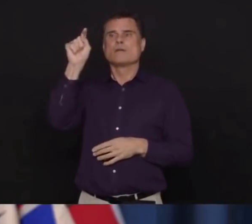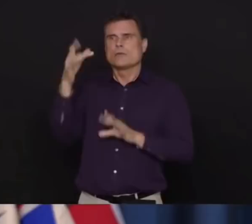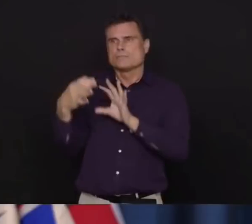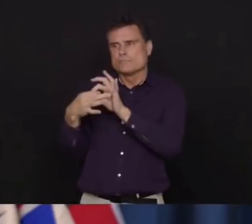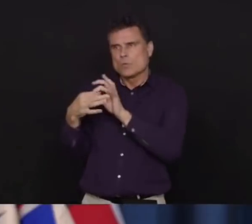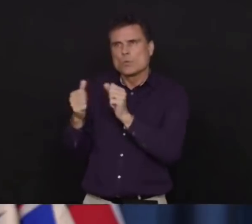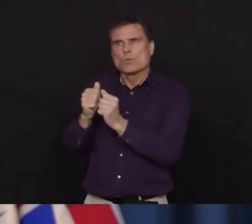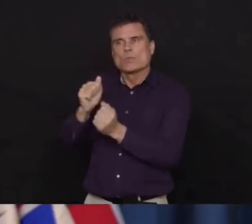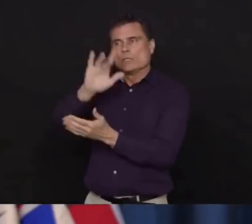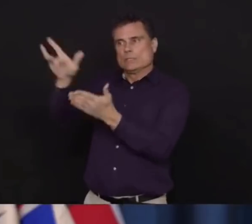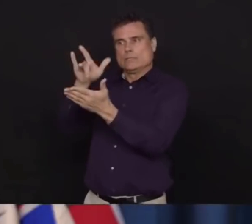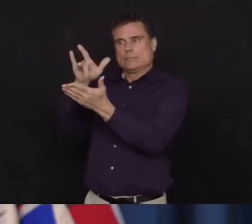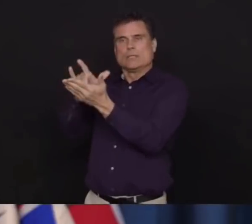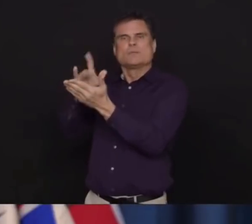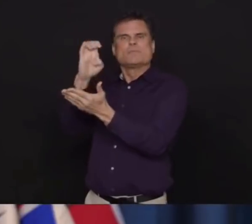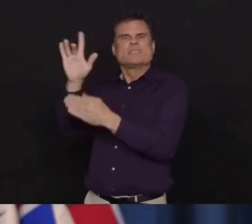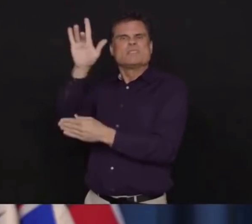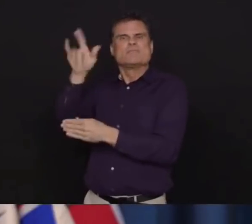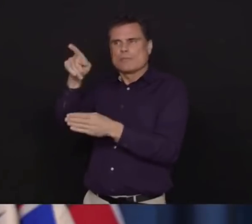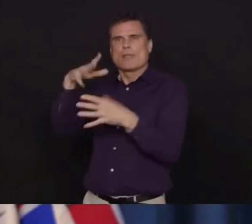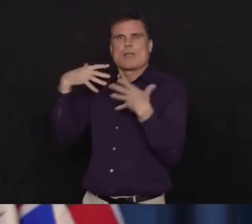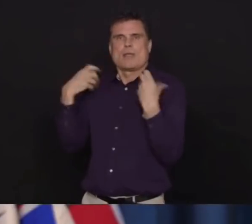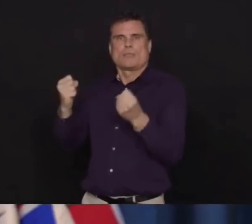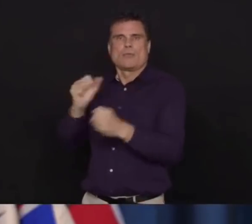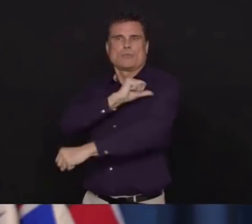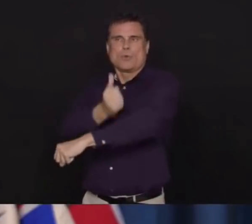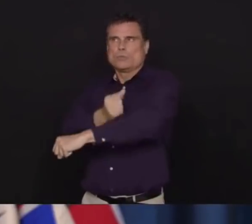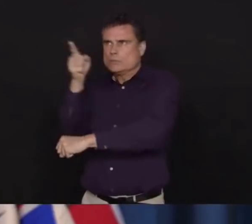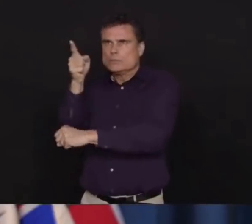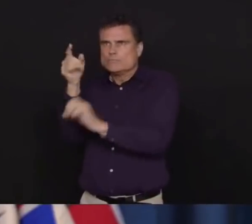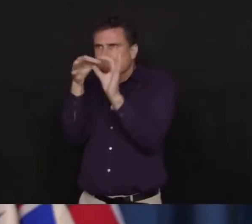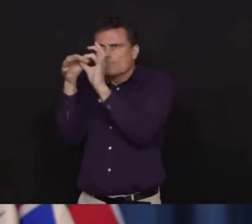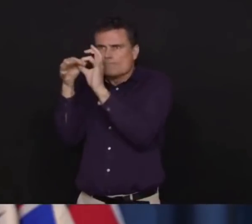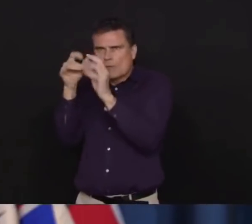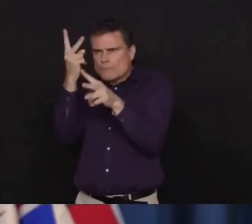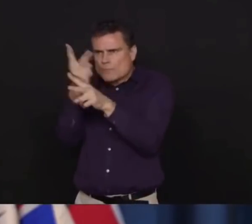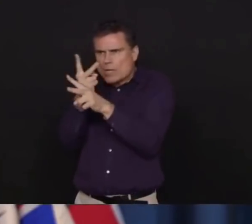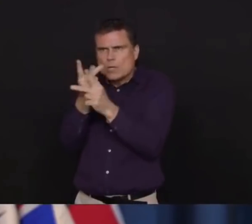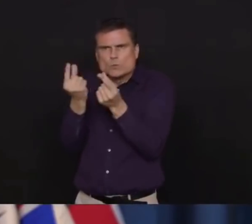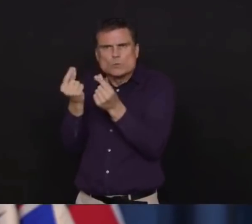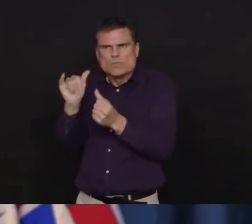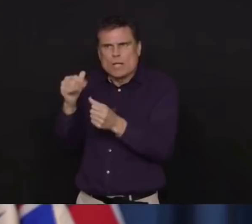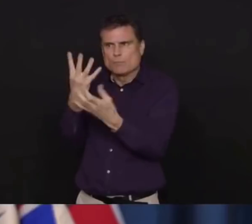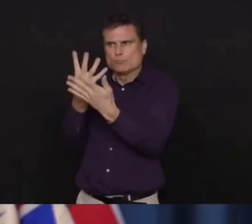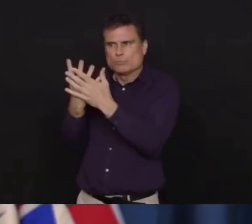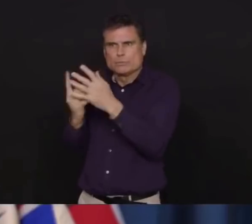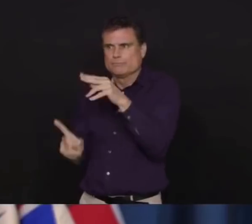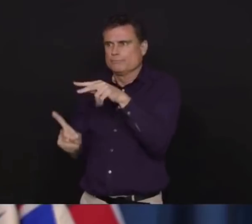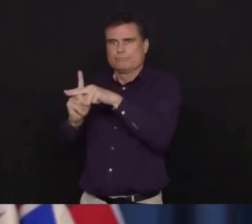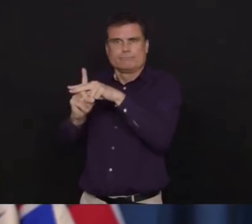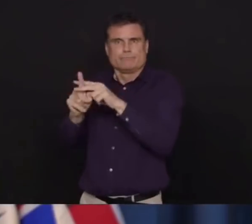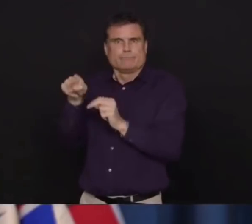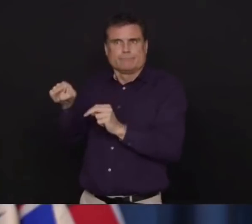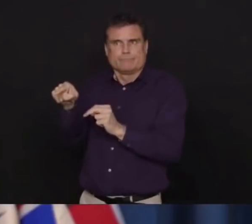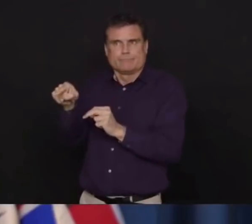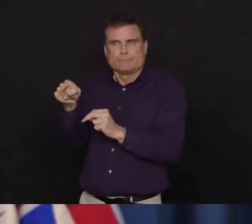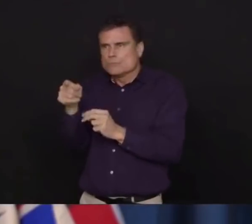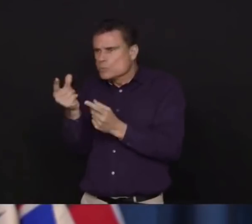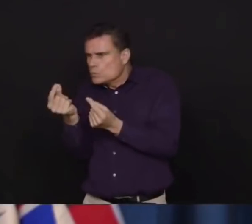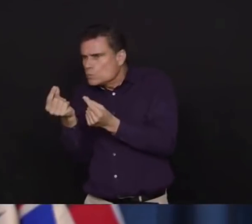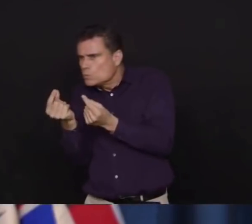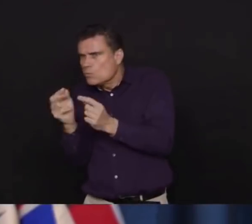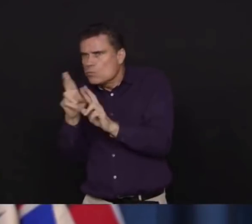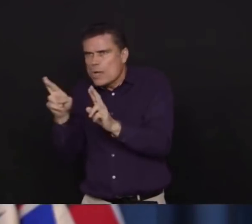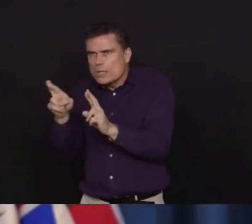we were notified yesterday evening. In addition, we continue to have the